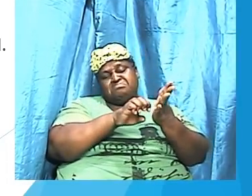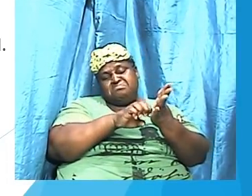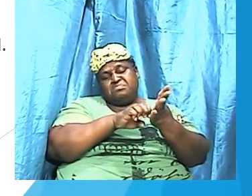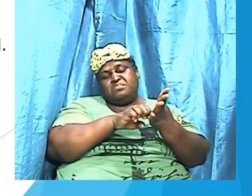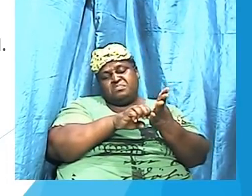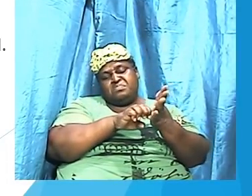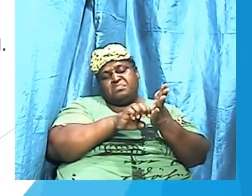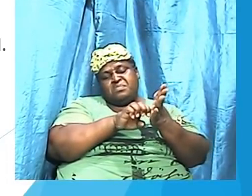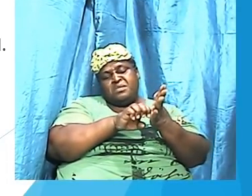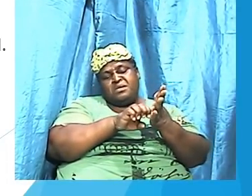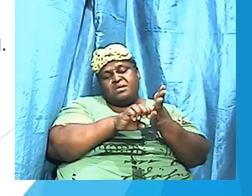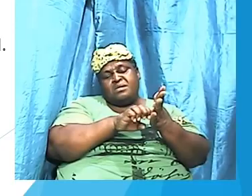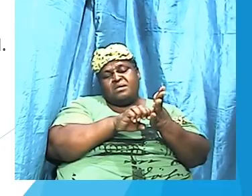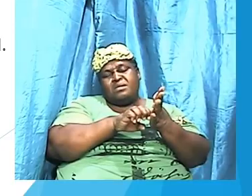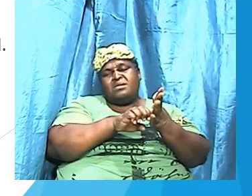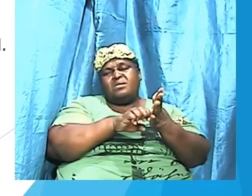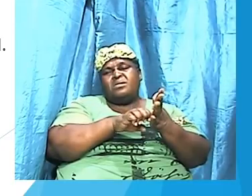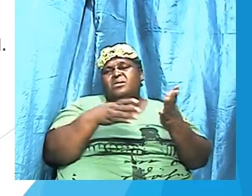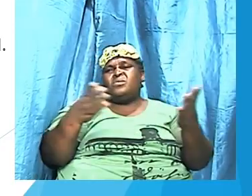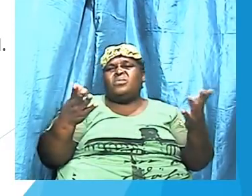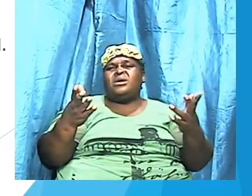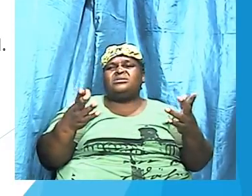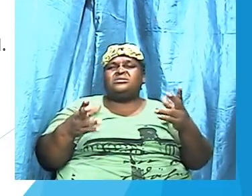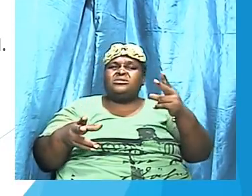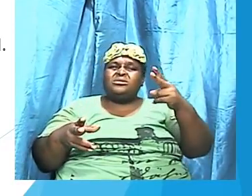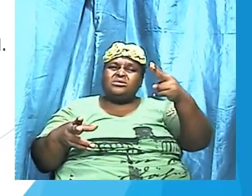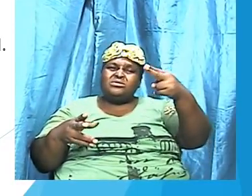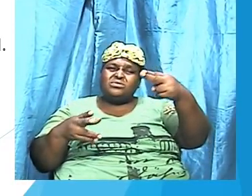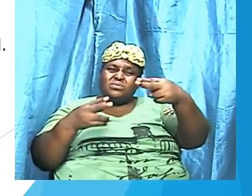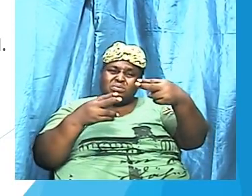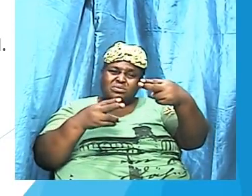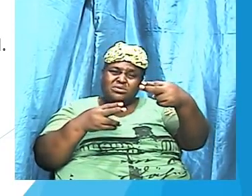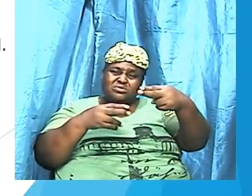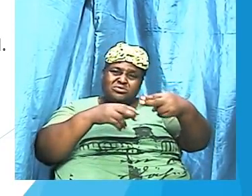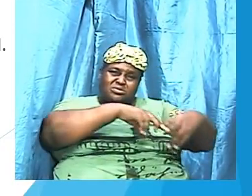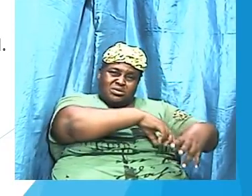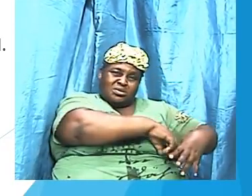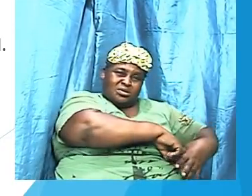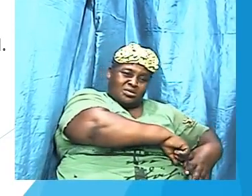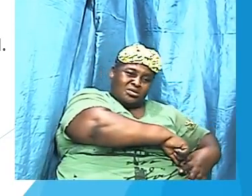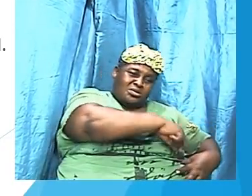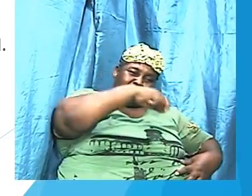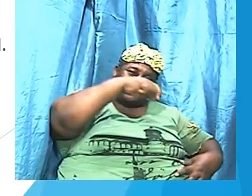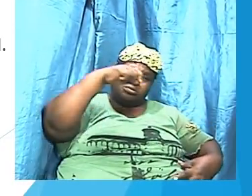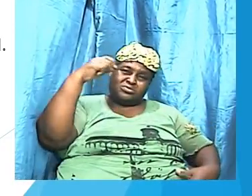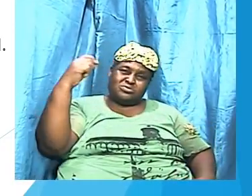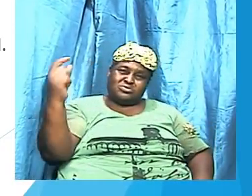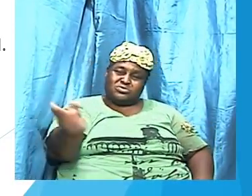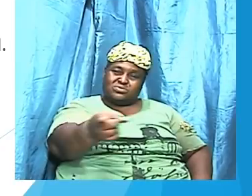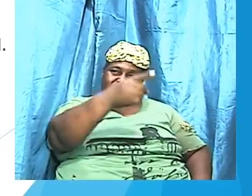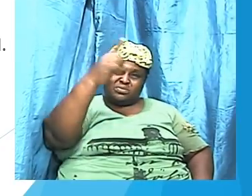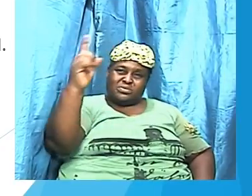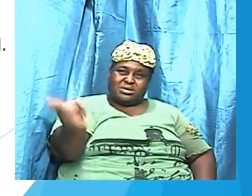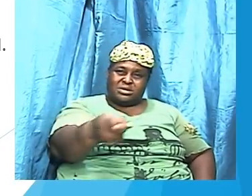a two-edged sword, right? So the slide